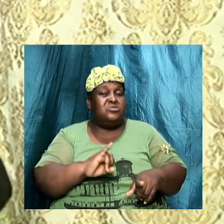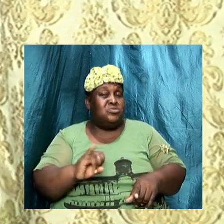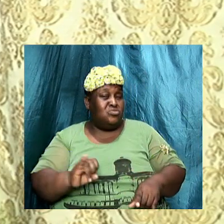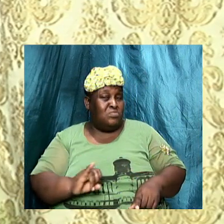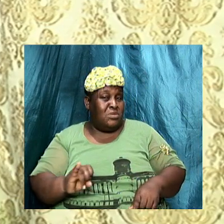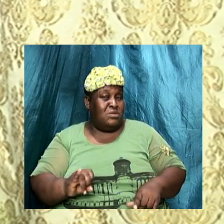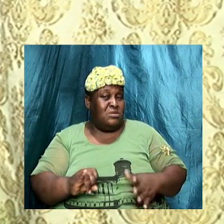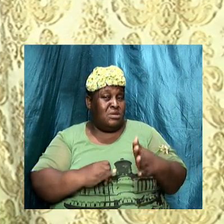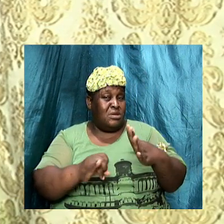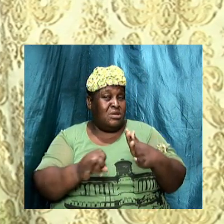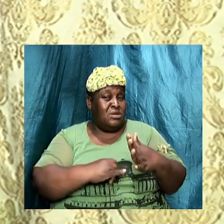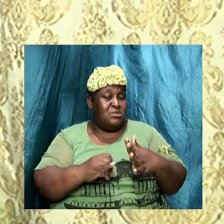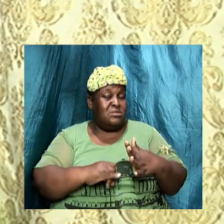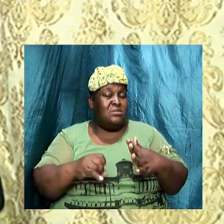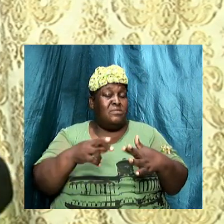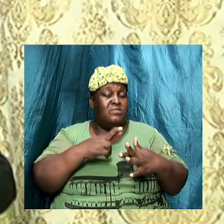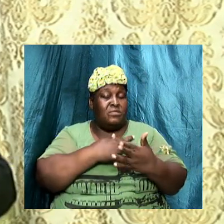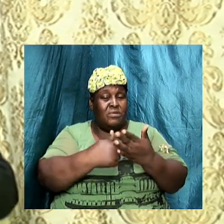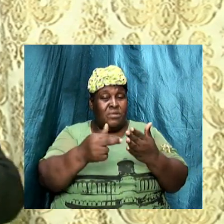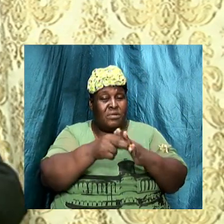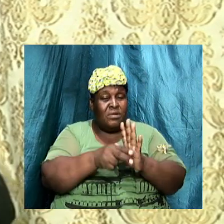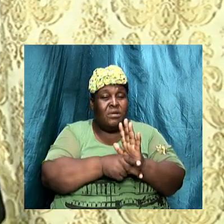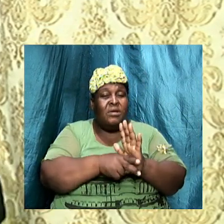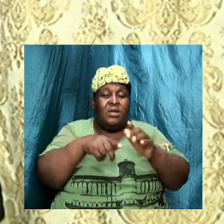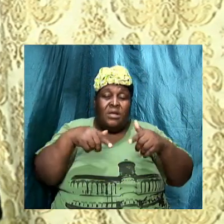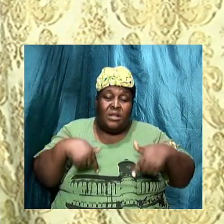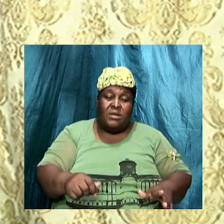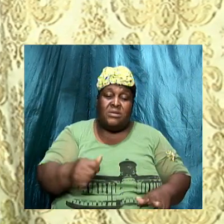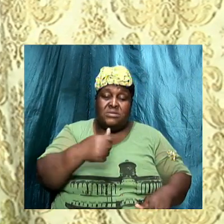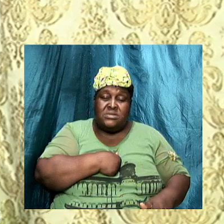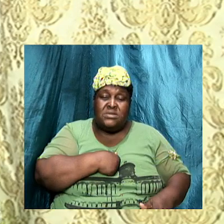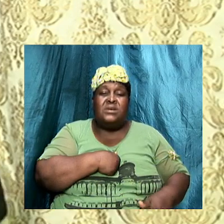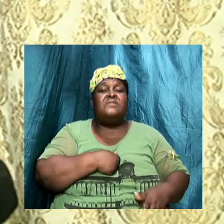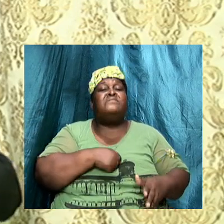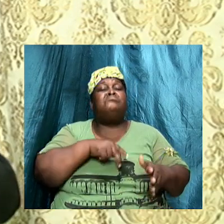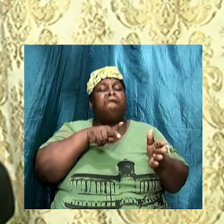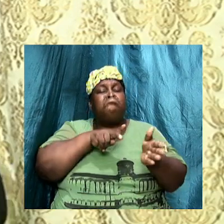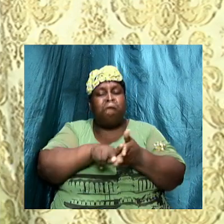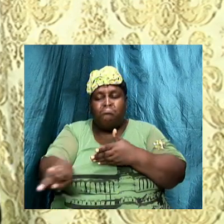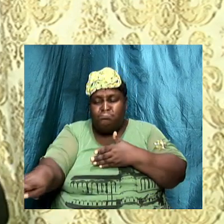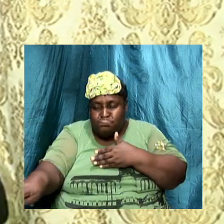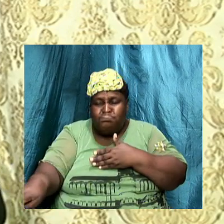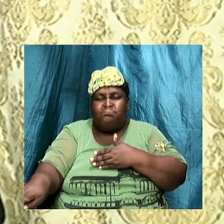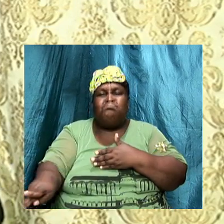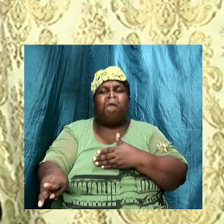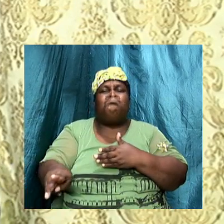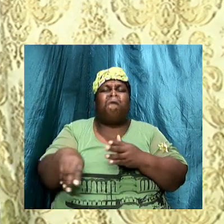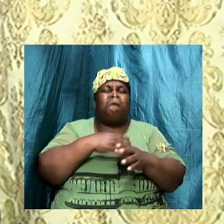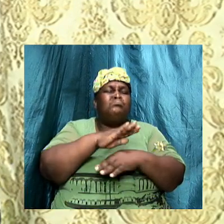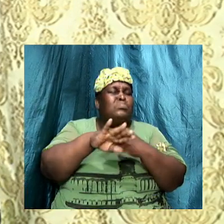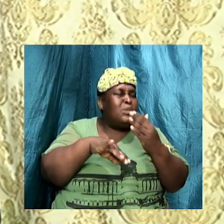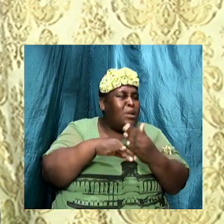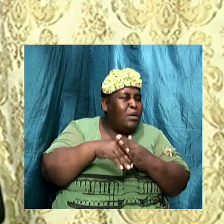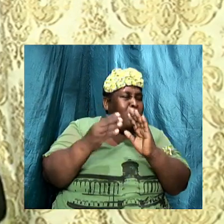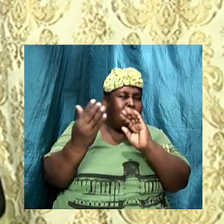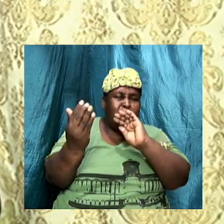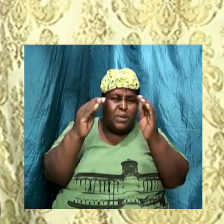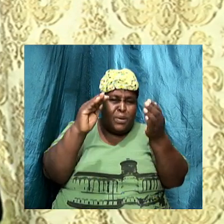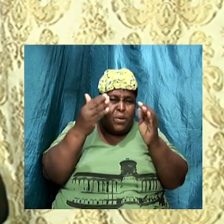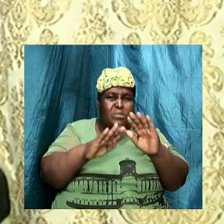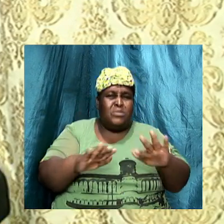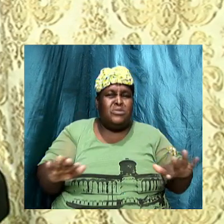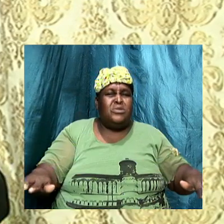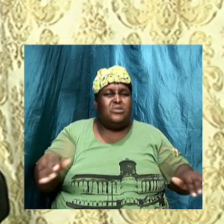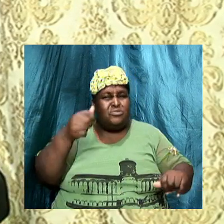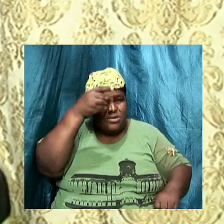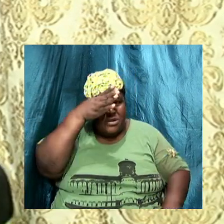Therefore, let self be slain, and we all become the children of God. It's no longer